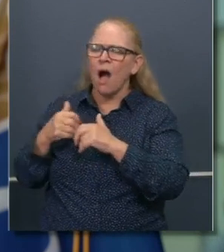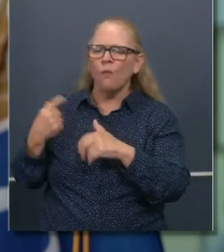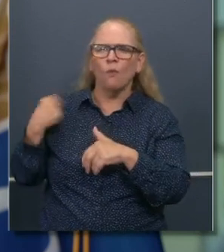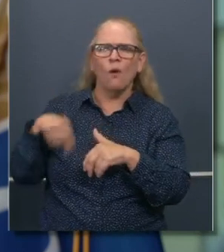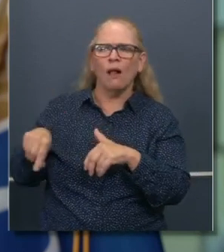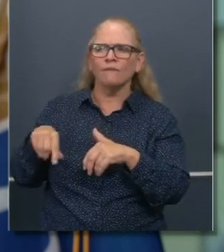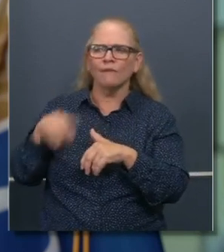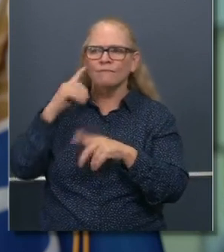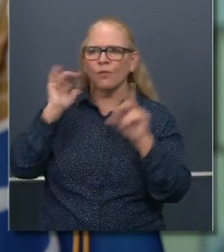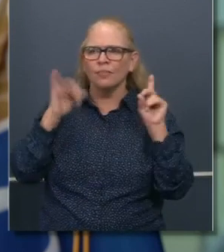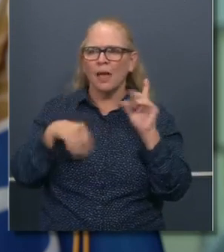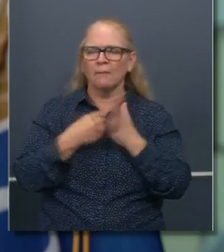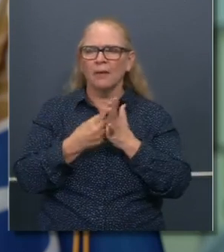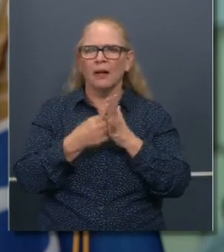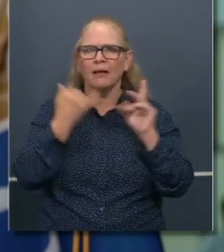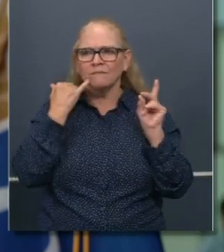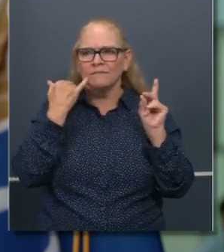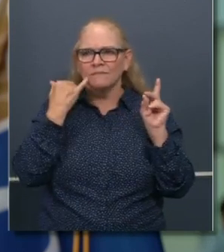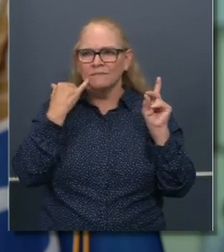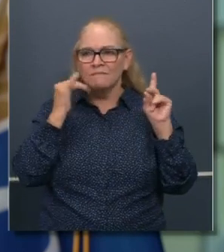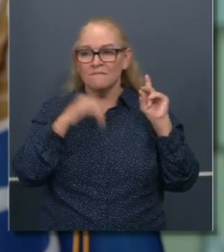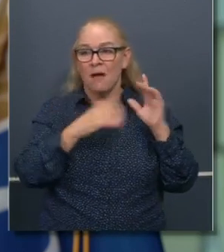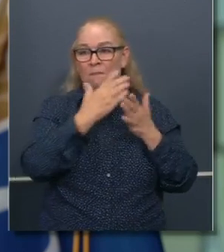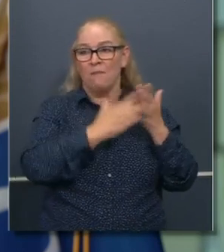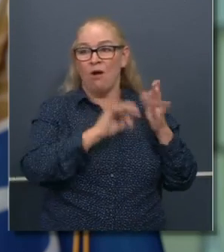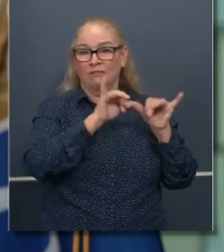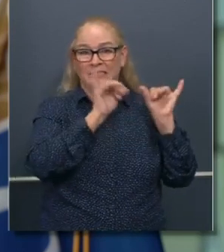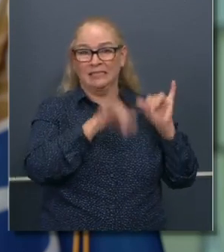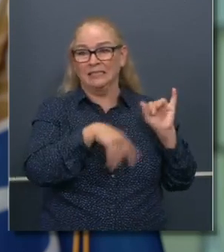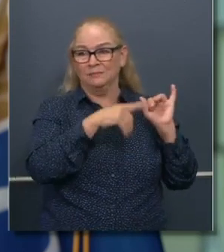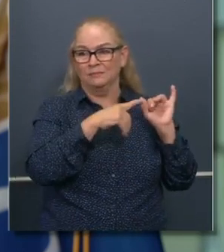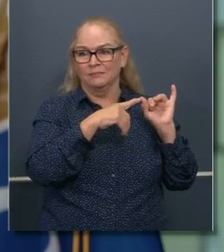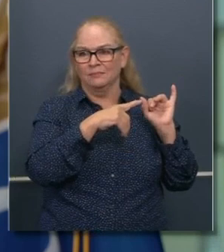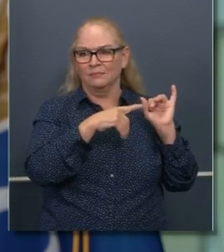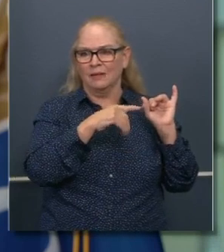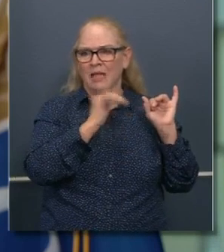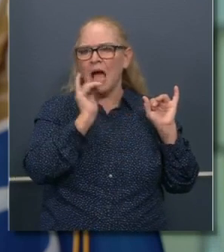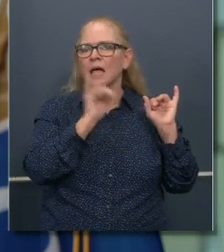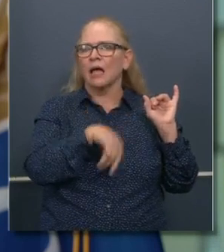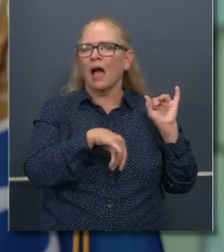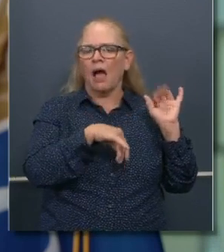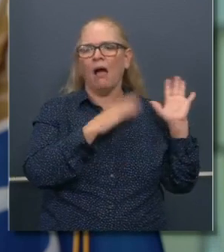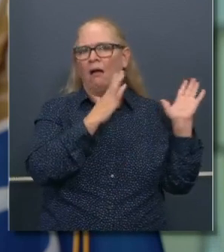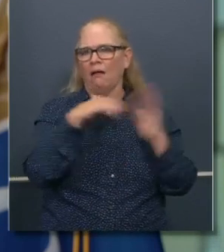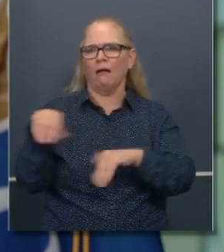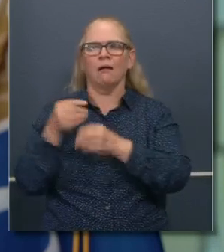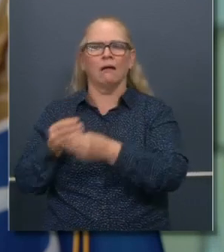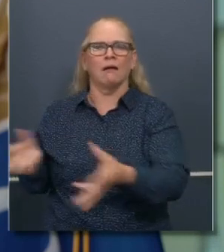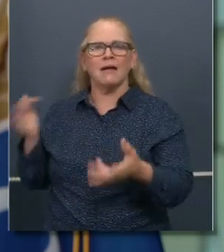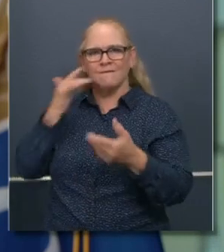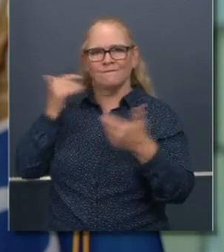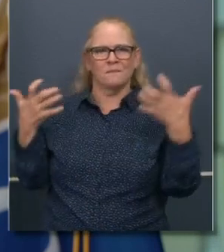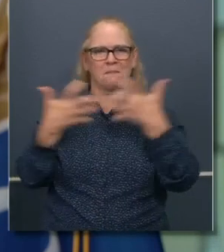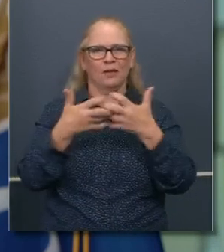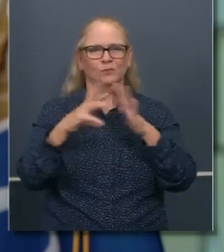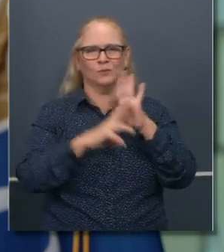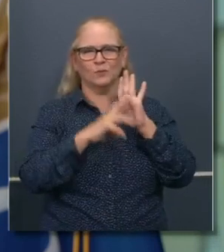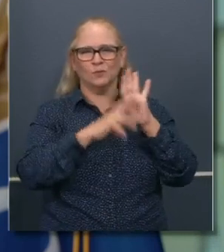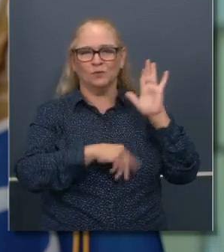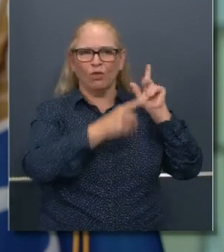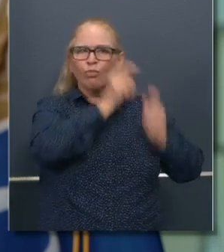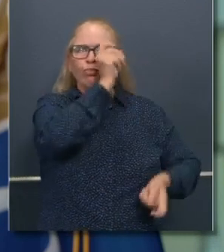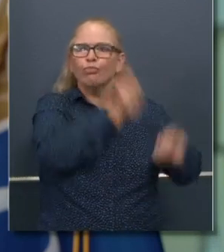executive order that has now been changed. The eligibility rules have also changed. And when you introduce new